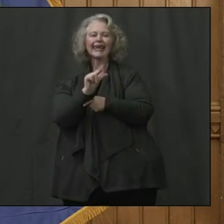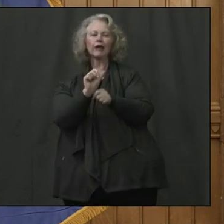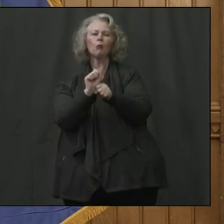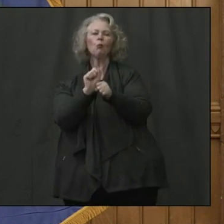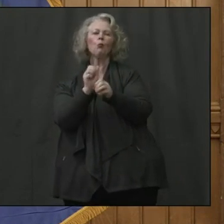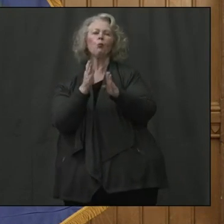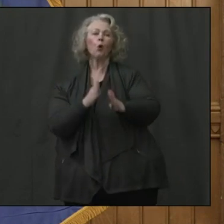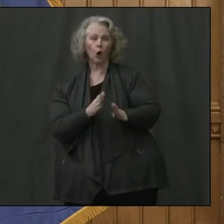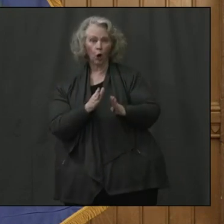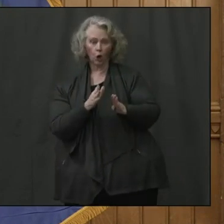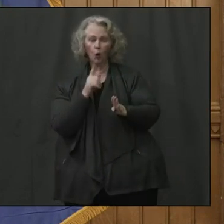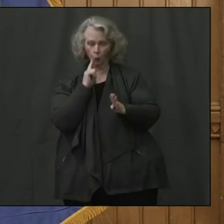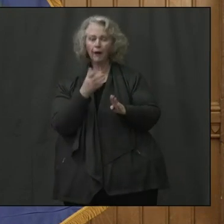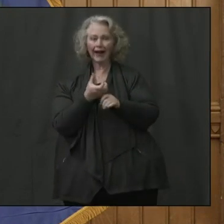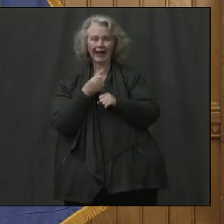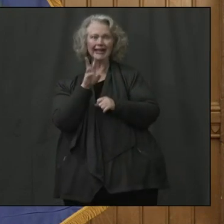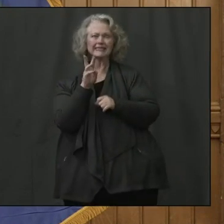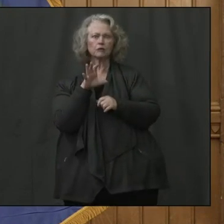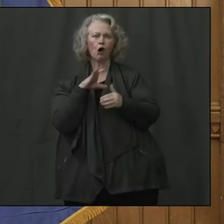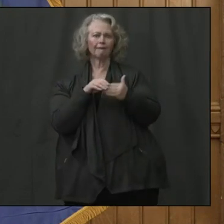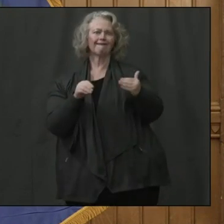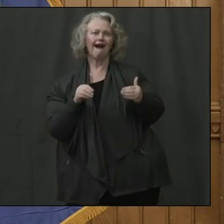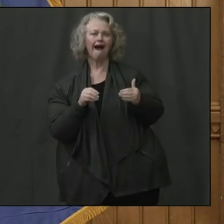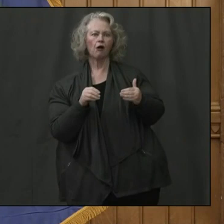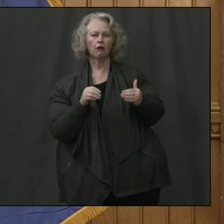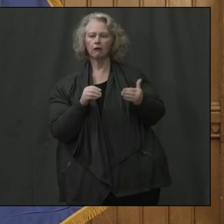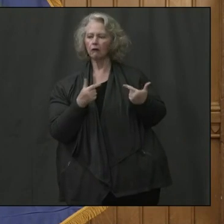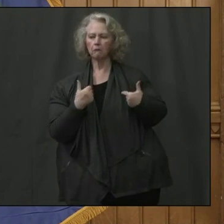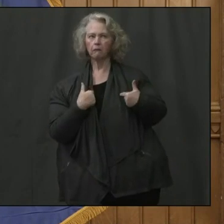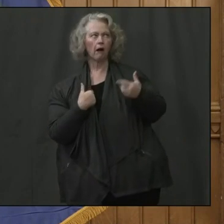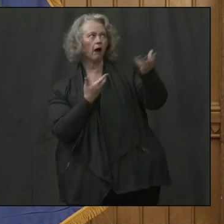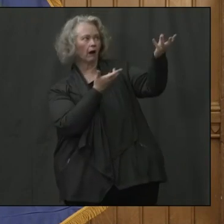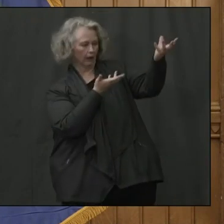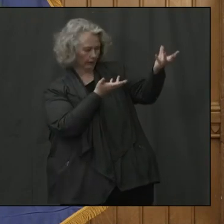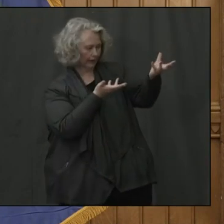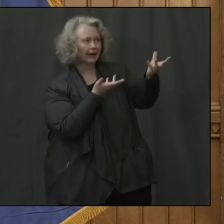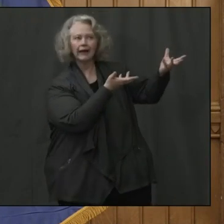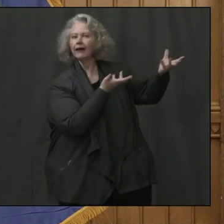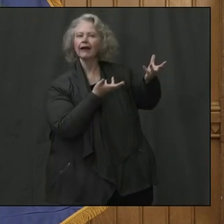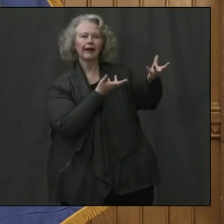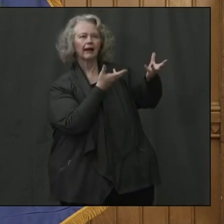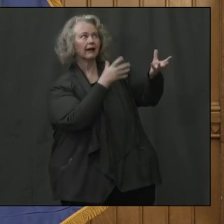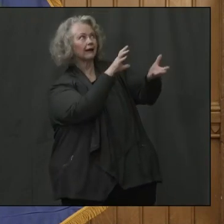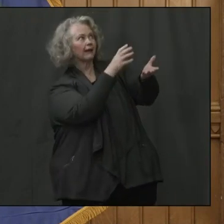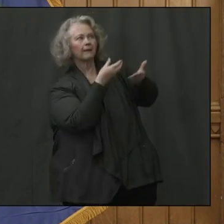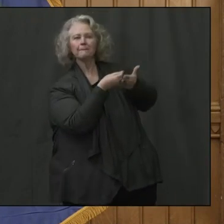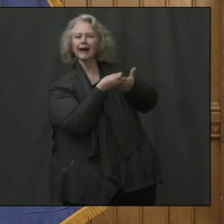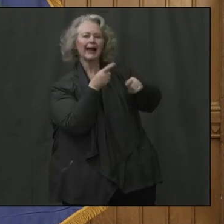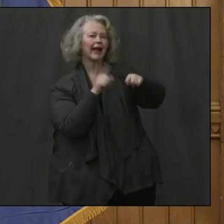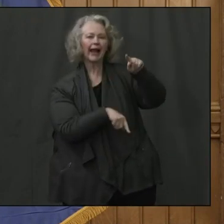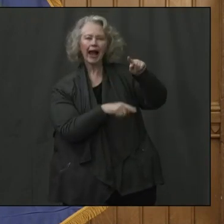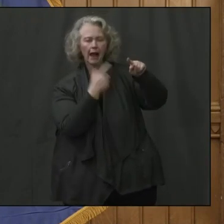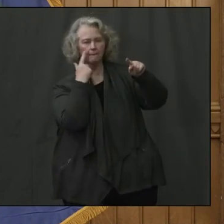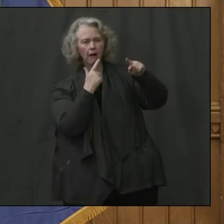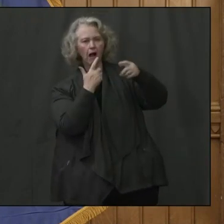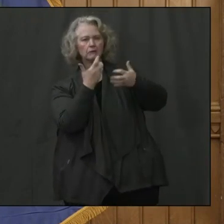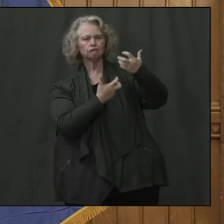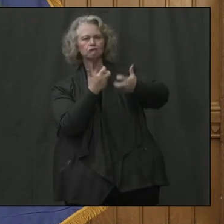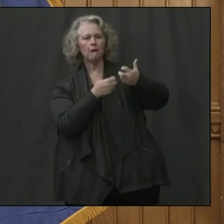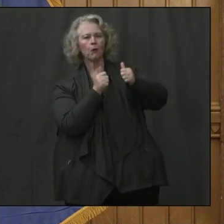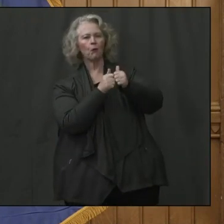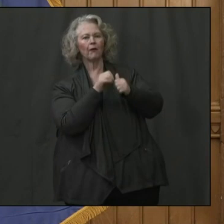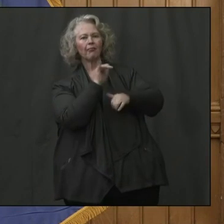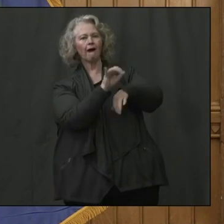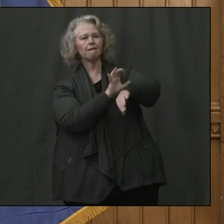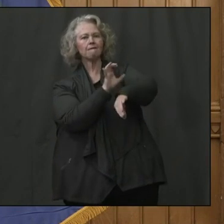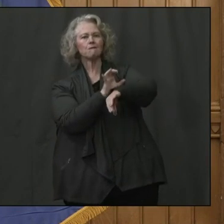work if we can't get you the money. And we and working with the feds are doing everything we can. I hope to get you a better response